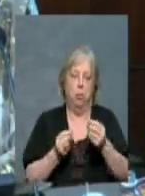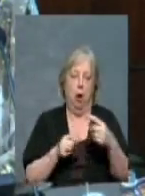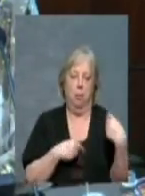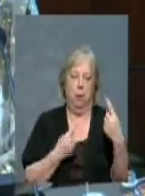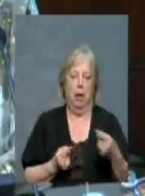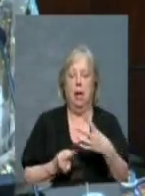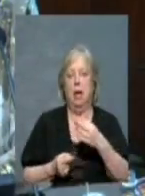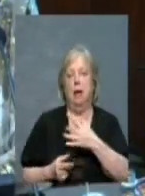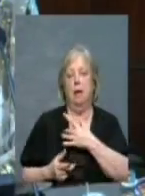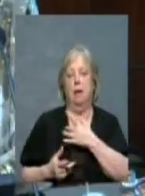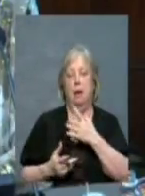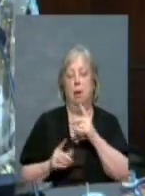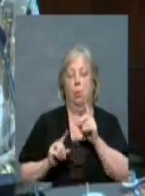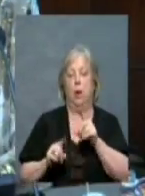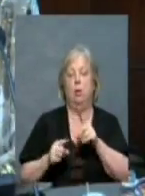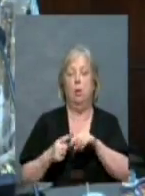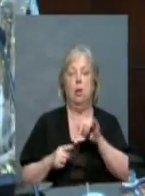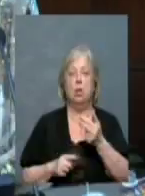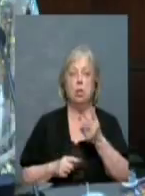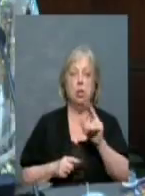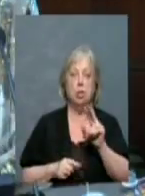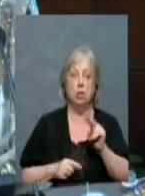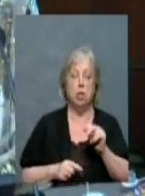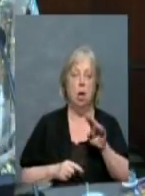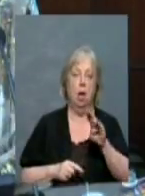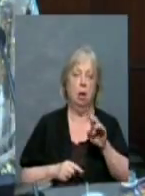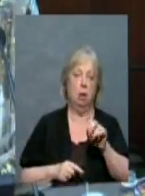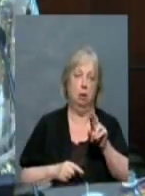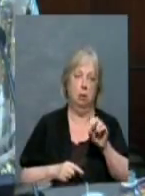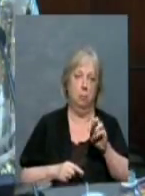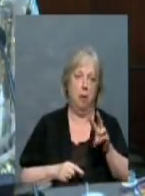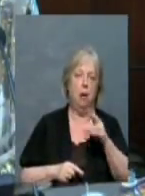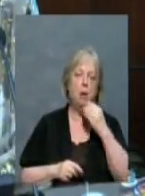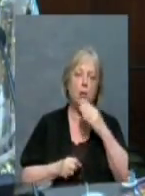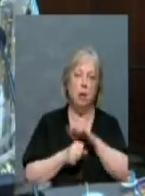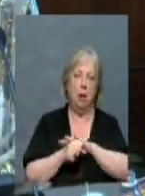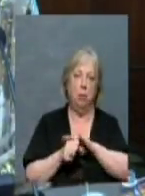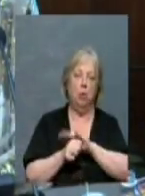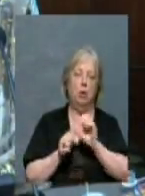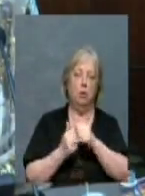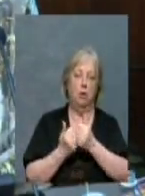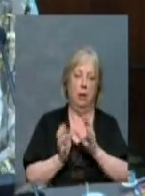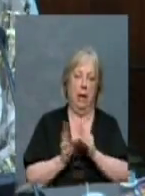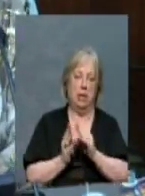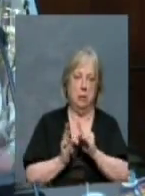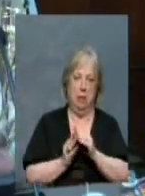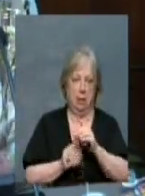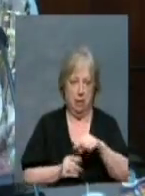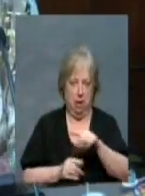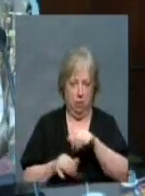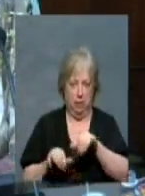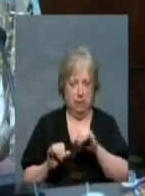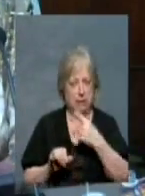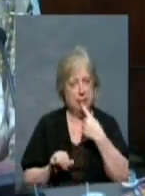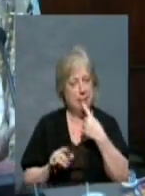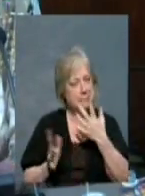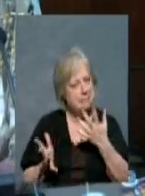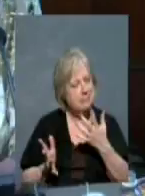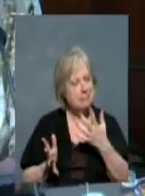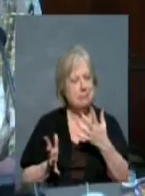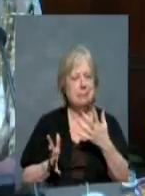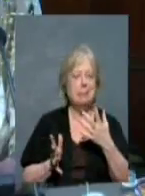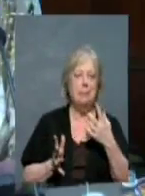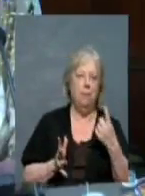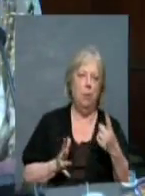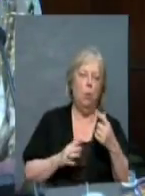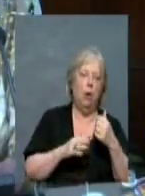Barron Neighborhood Association meeting a couple of Mondays ago, and they're still saying they're having problems with the one that we